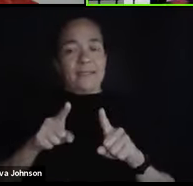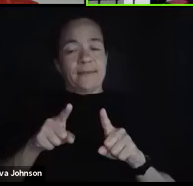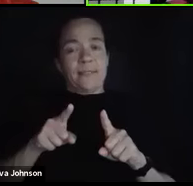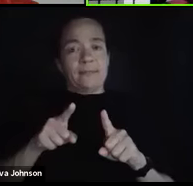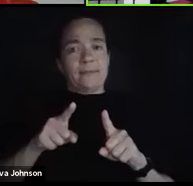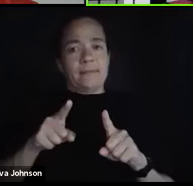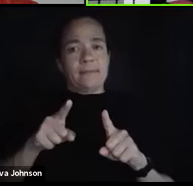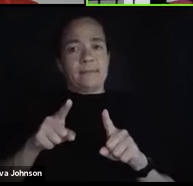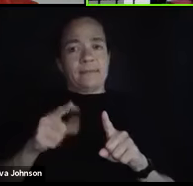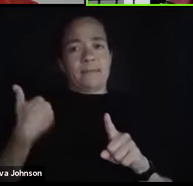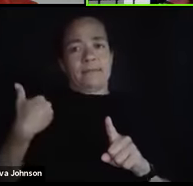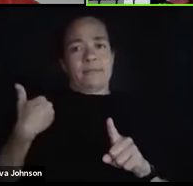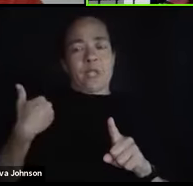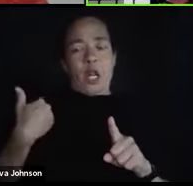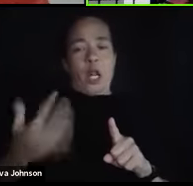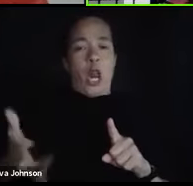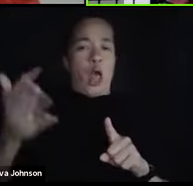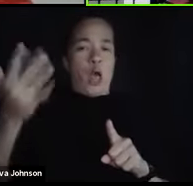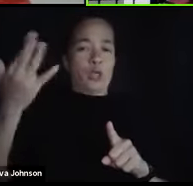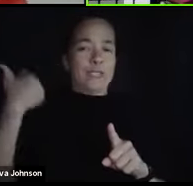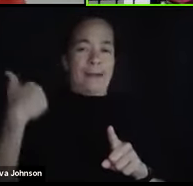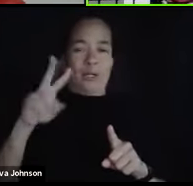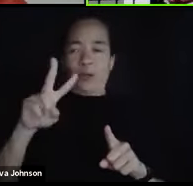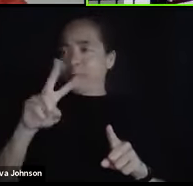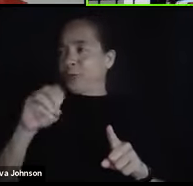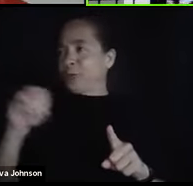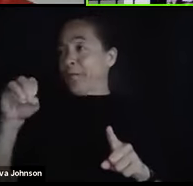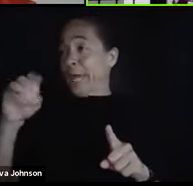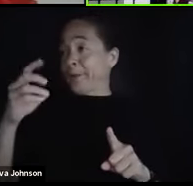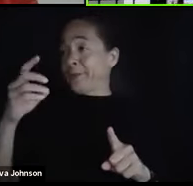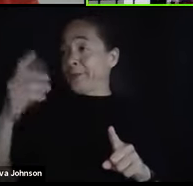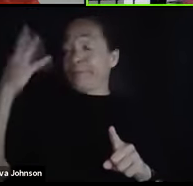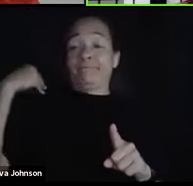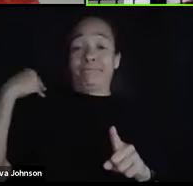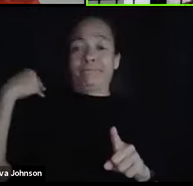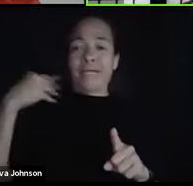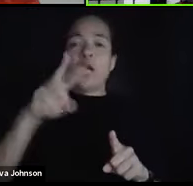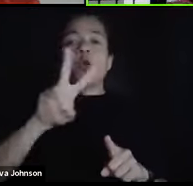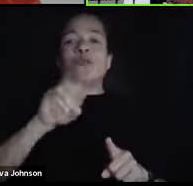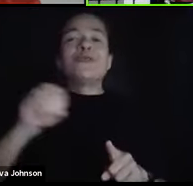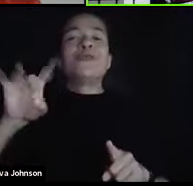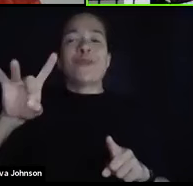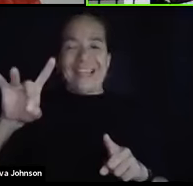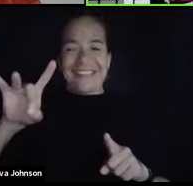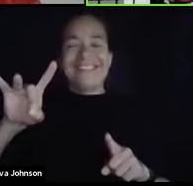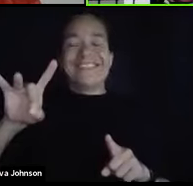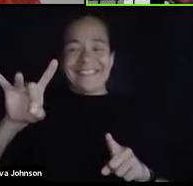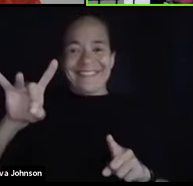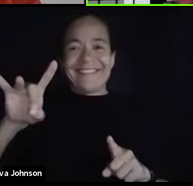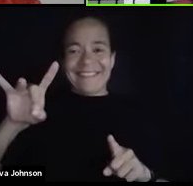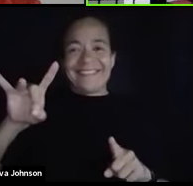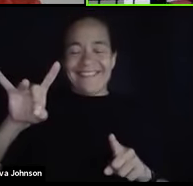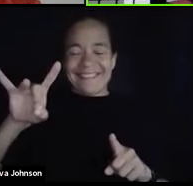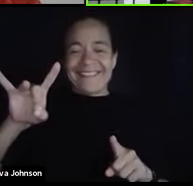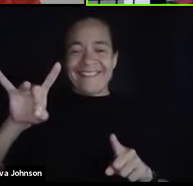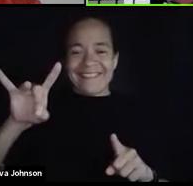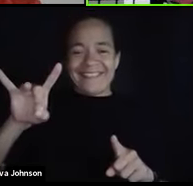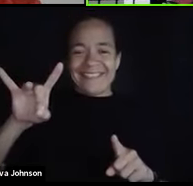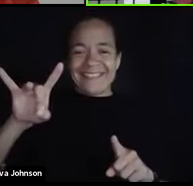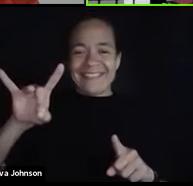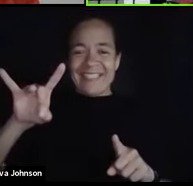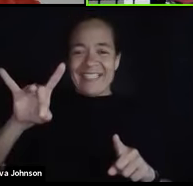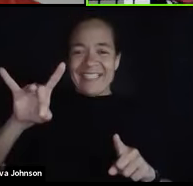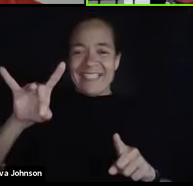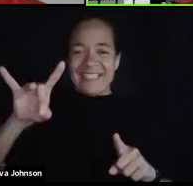long time ago, 2000, 2008. Okay. Oh, this is really bad.